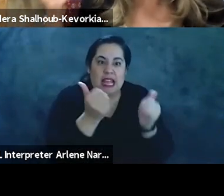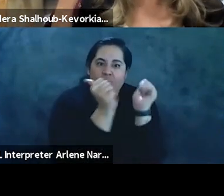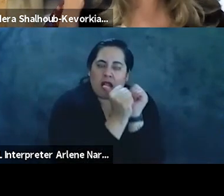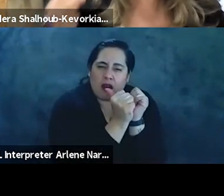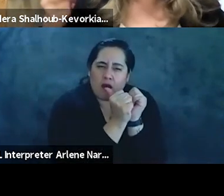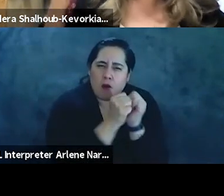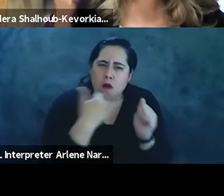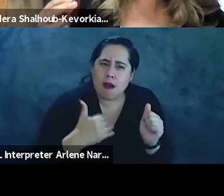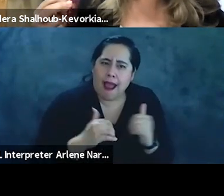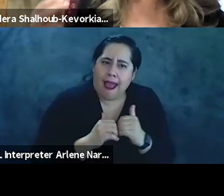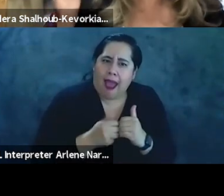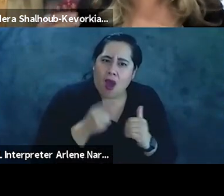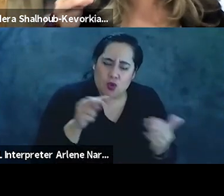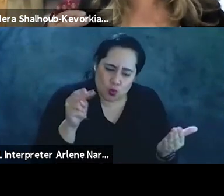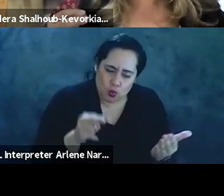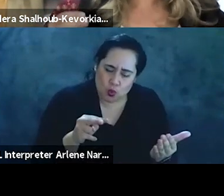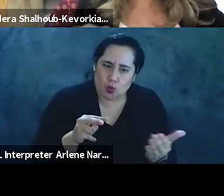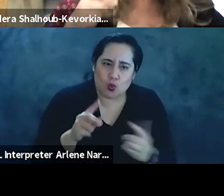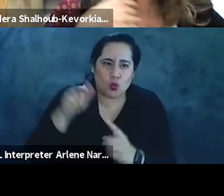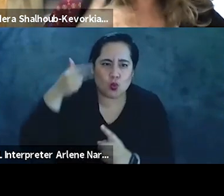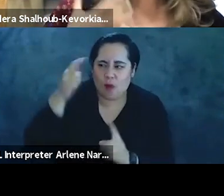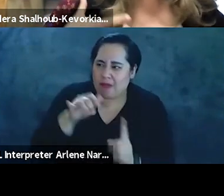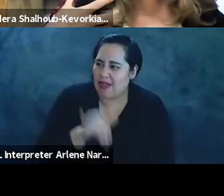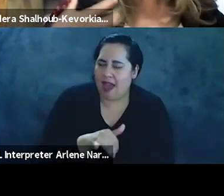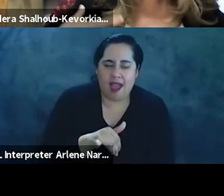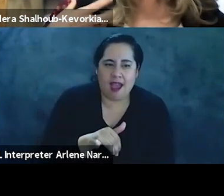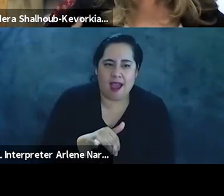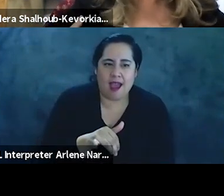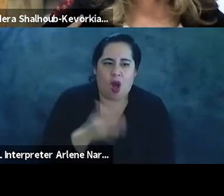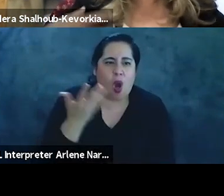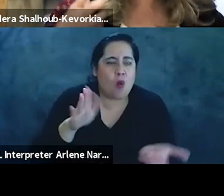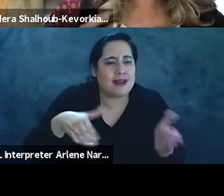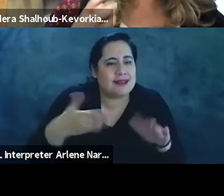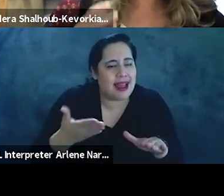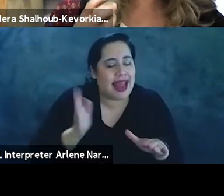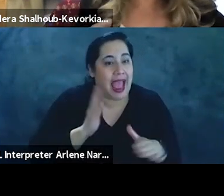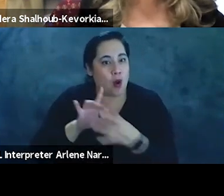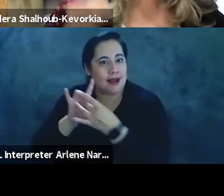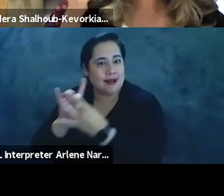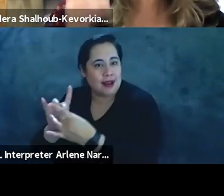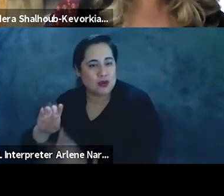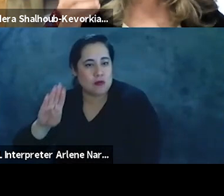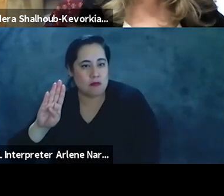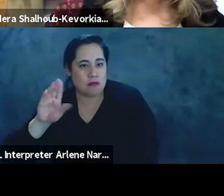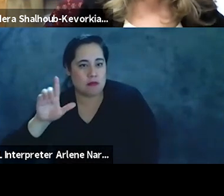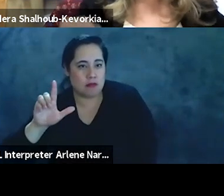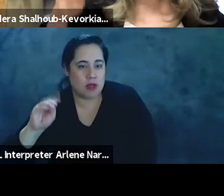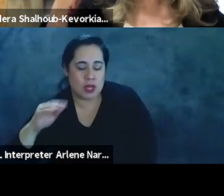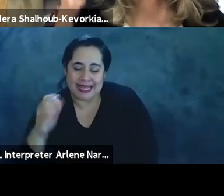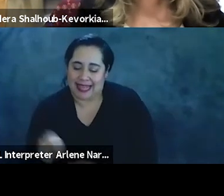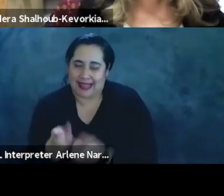how do you read the state from that scene so our our connection to black lives matter is exactly